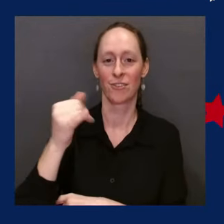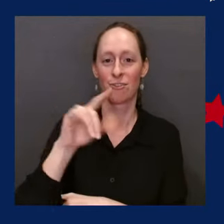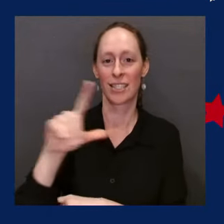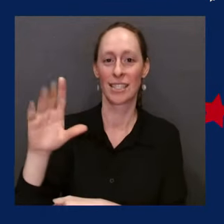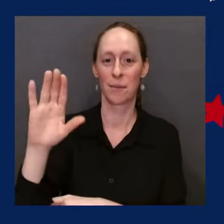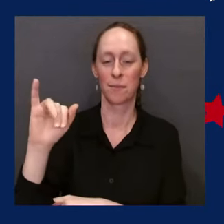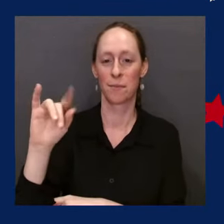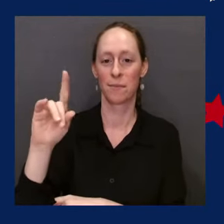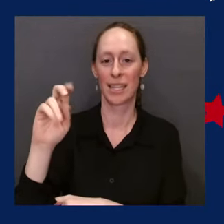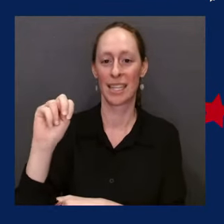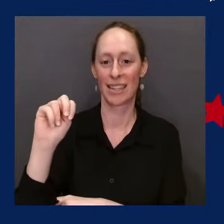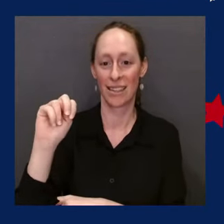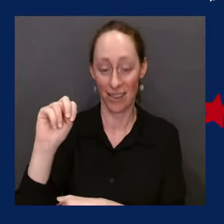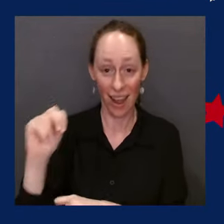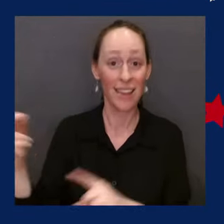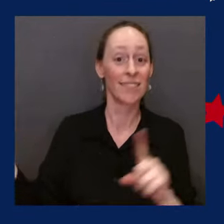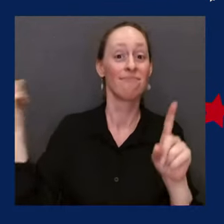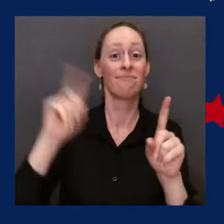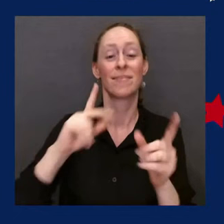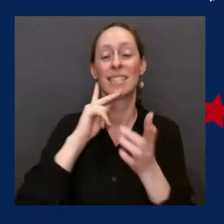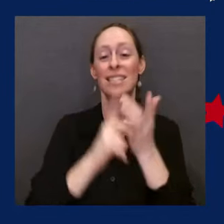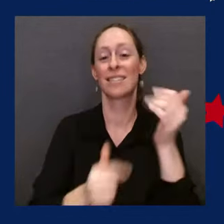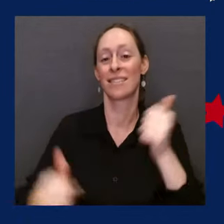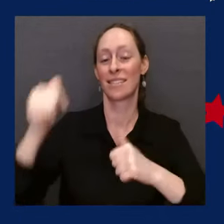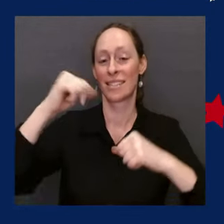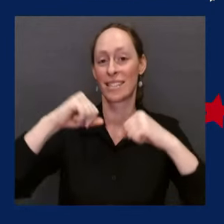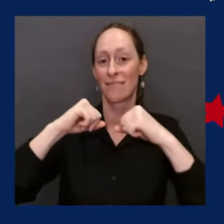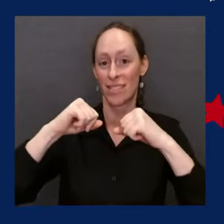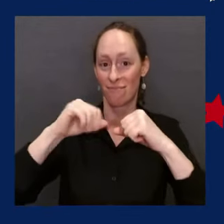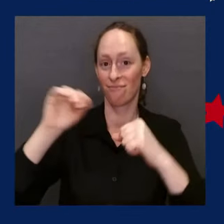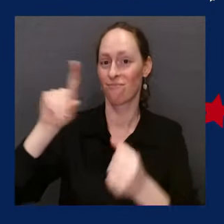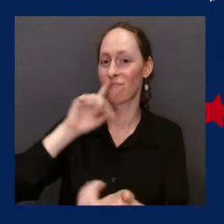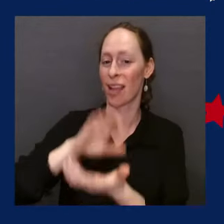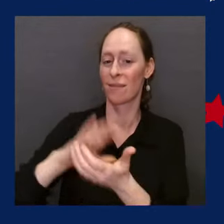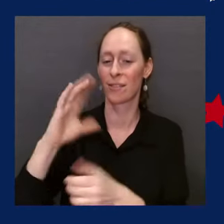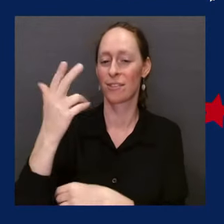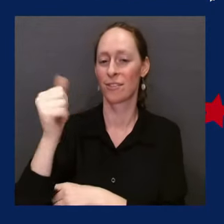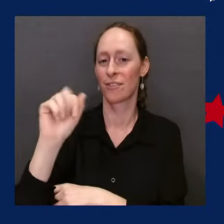and Mrs. Charlene Austin and Chaplain John Barkemeyer.